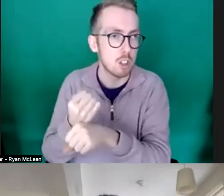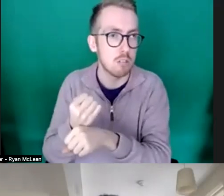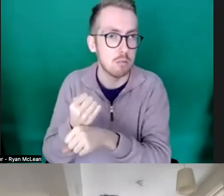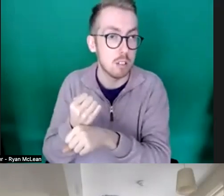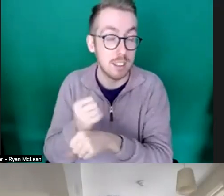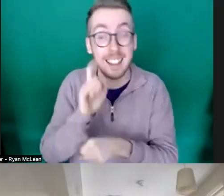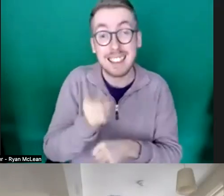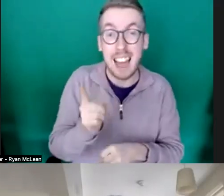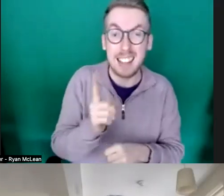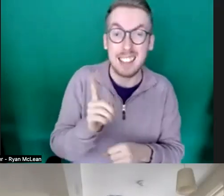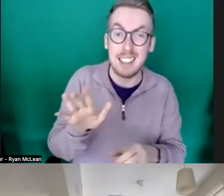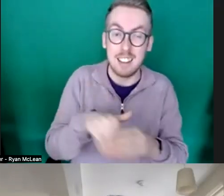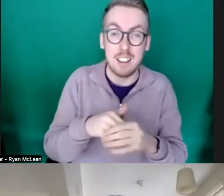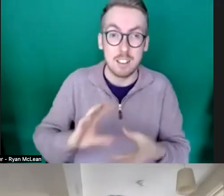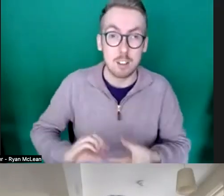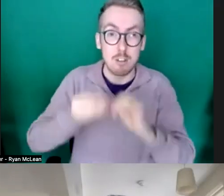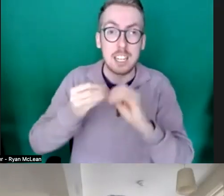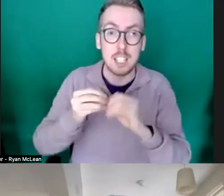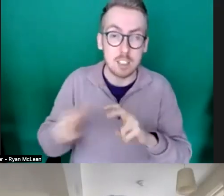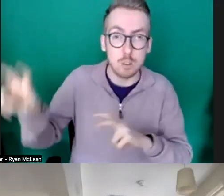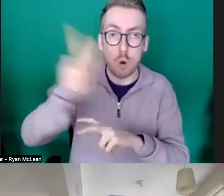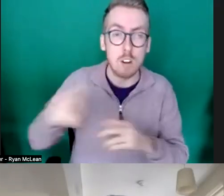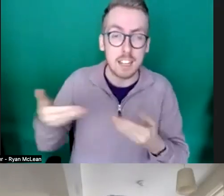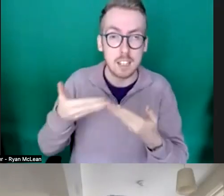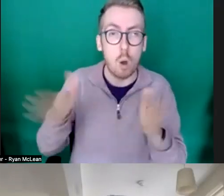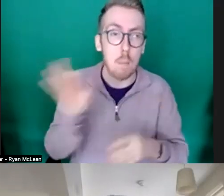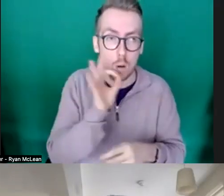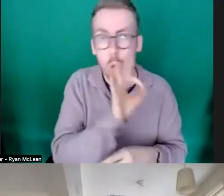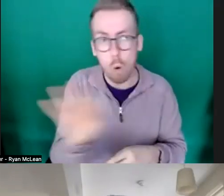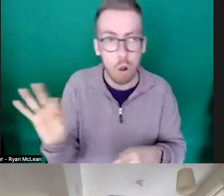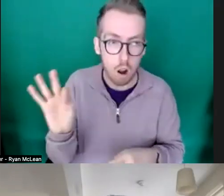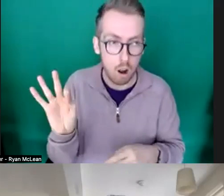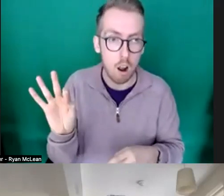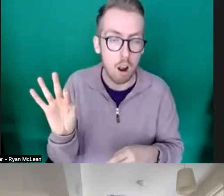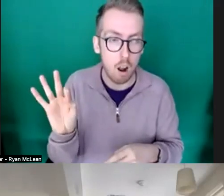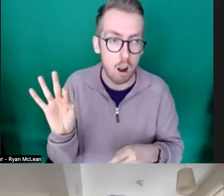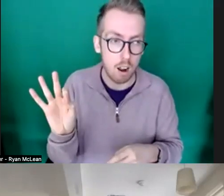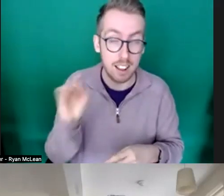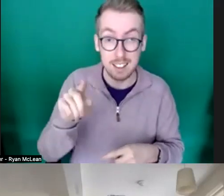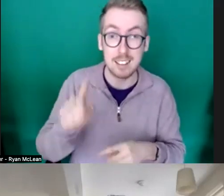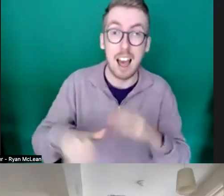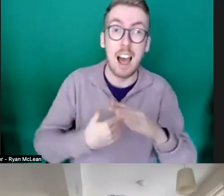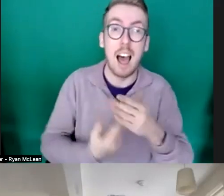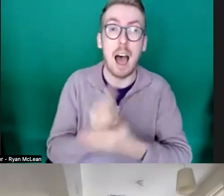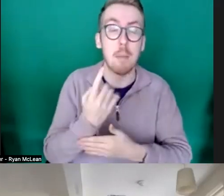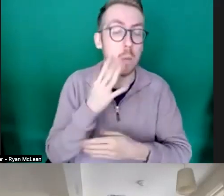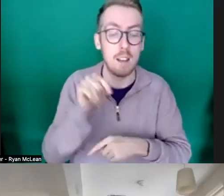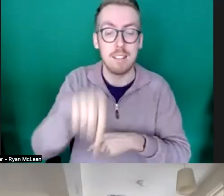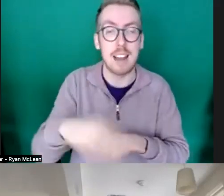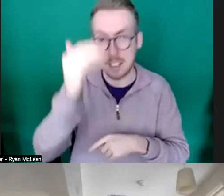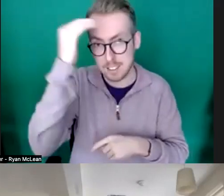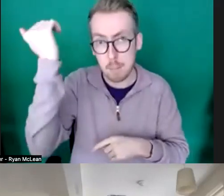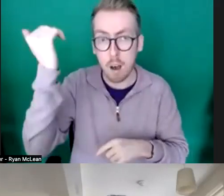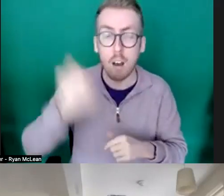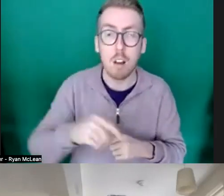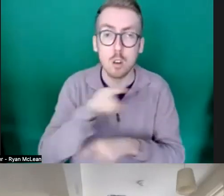as part of our creation and touring kind of open call which is the one which will be taking place again next summer and all you do is you would